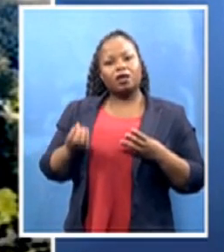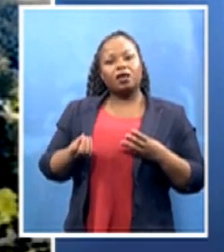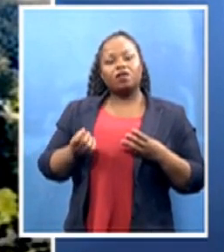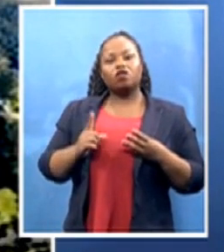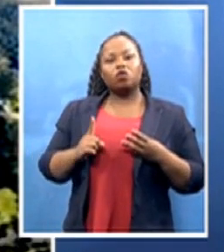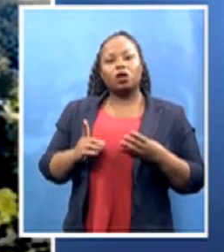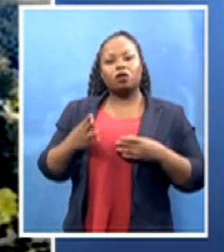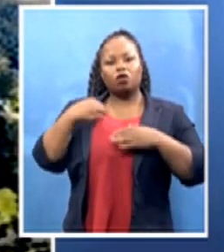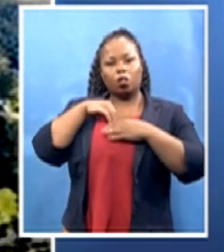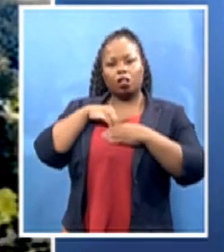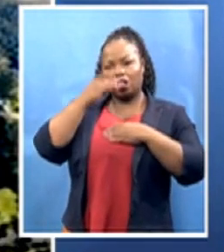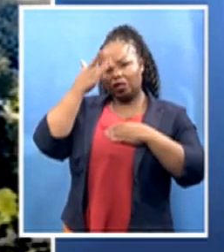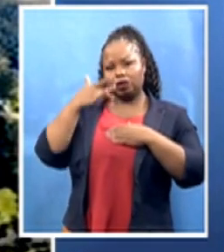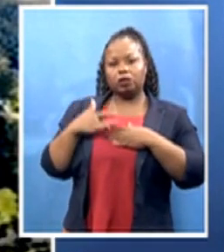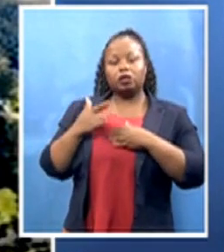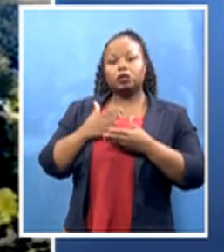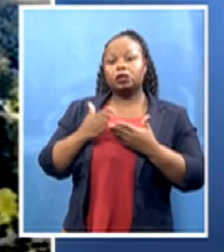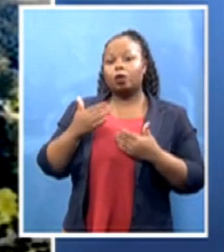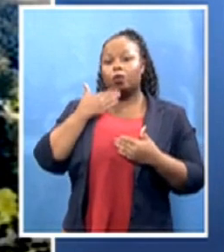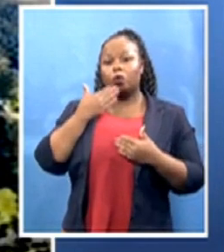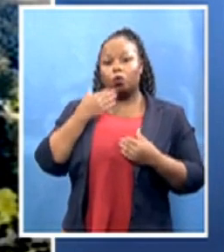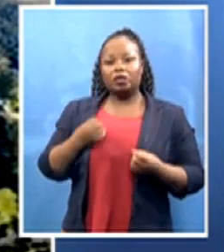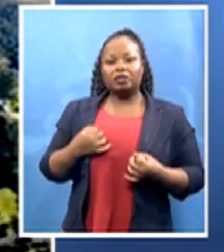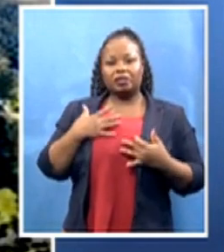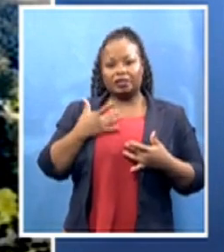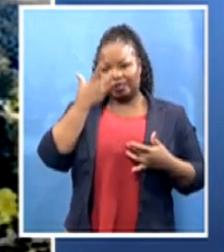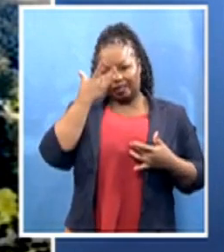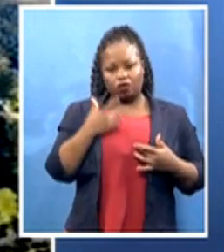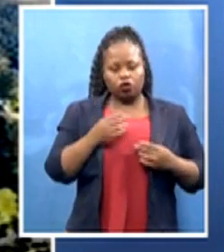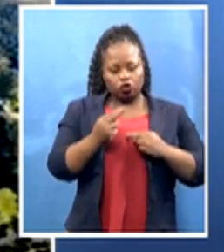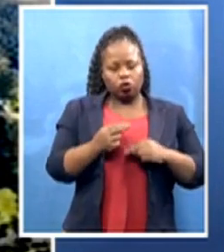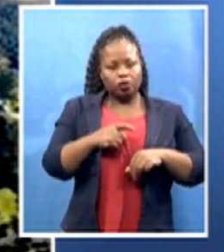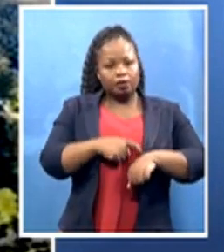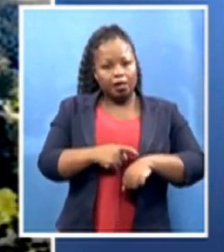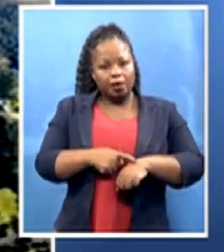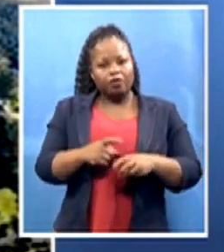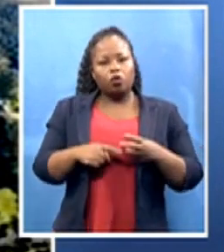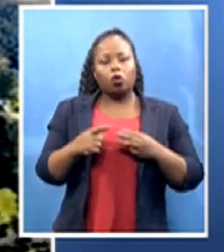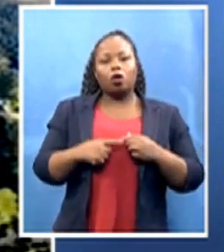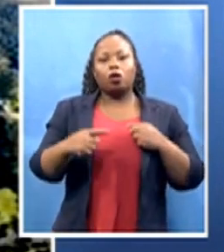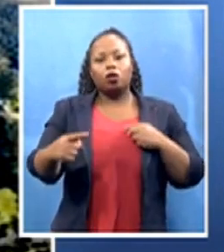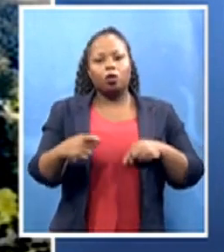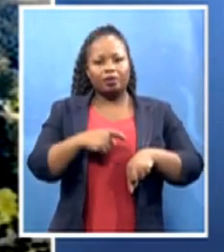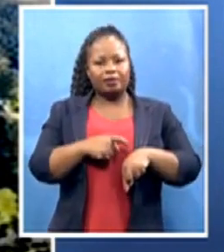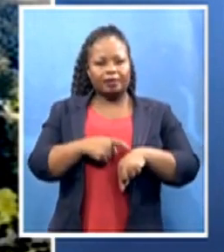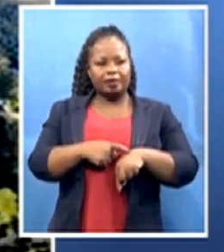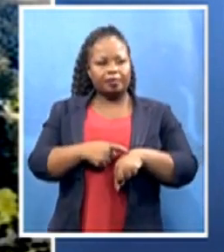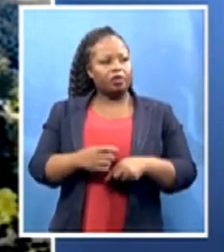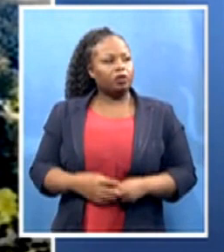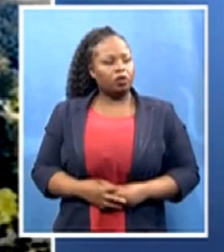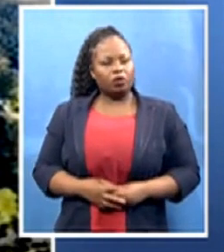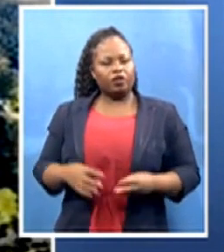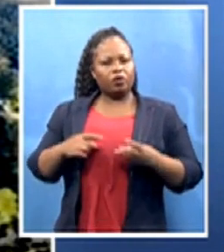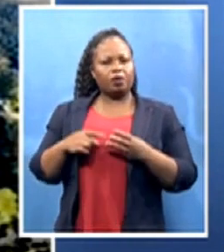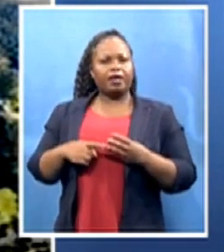by the disease in the short term as well as by the disease in the long term. And that is all preventable with vaccination.